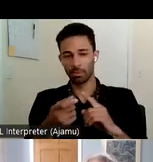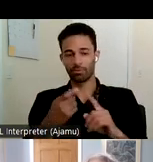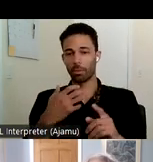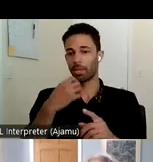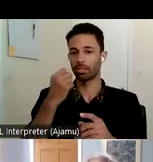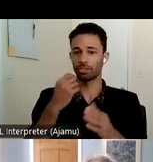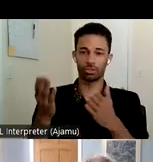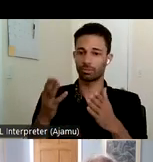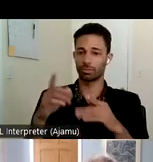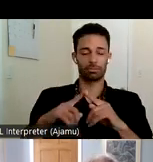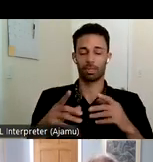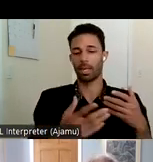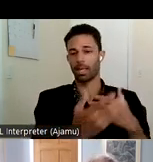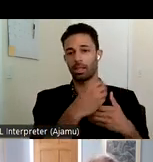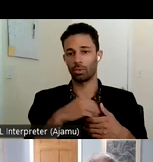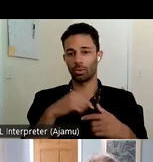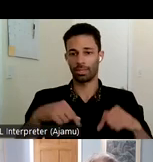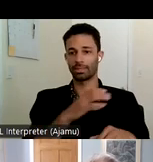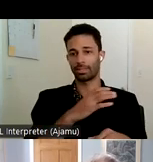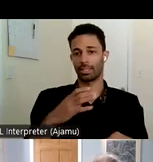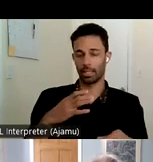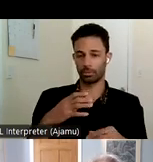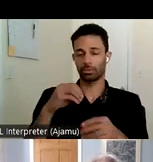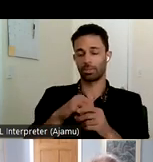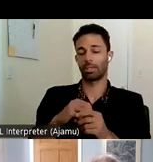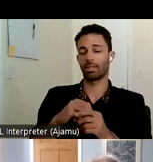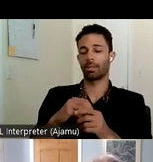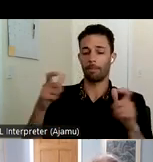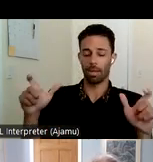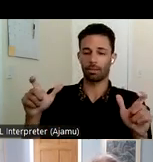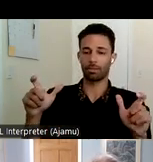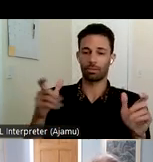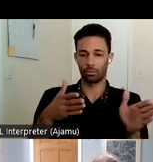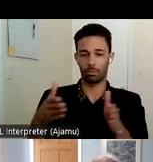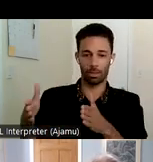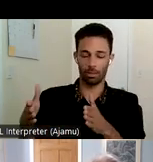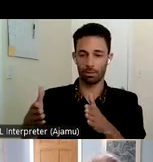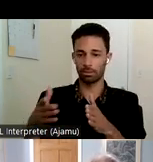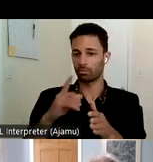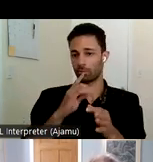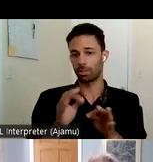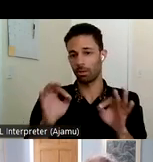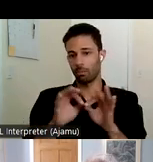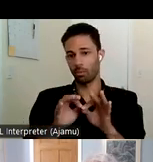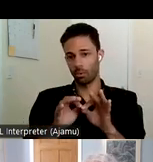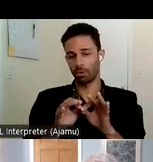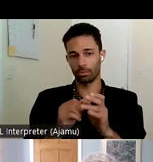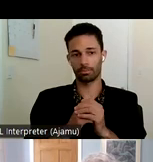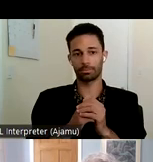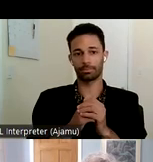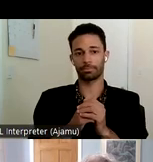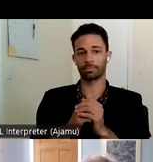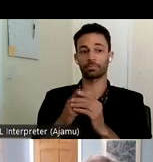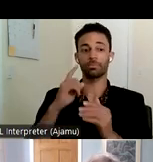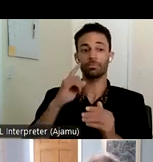council as part of the master plan and I think was really important in making that connection at the kickoff event for